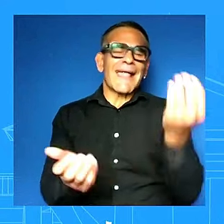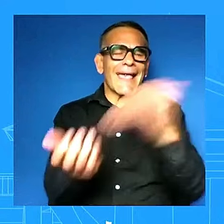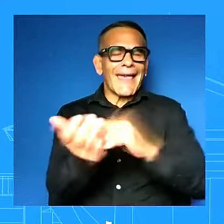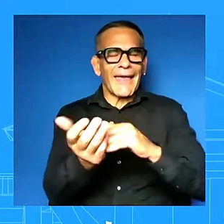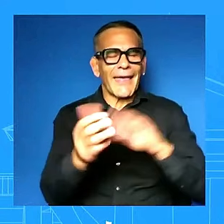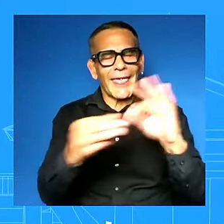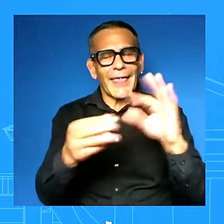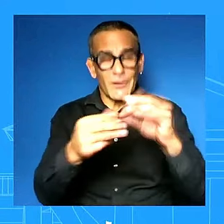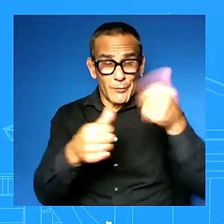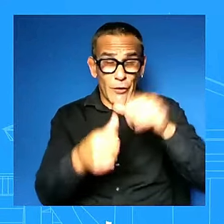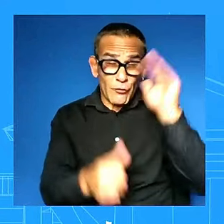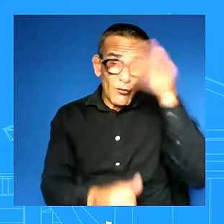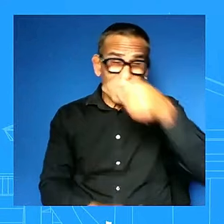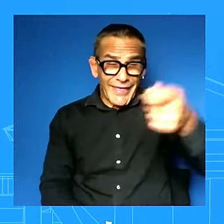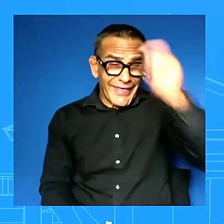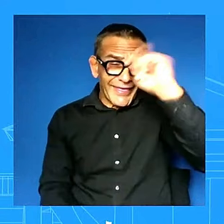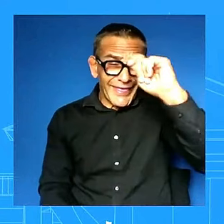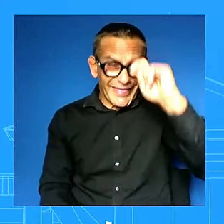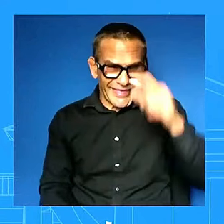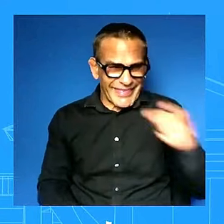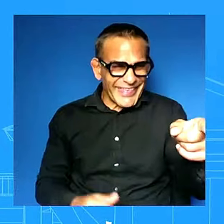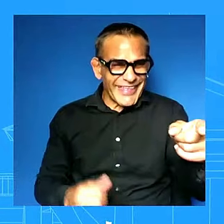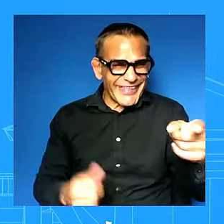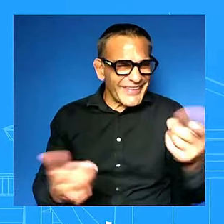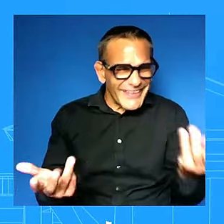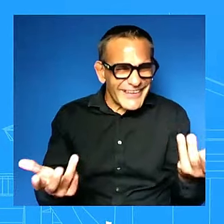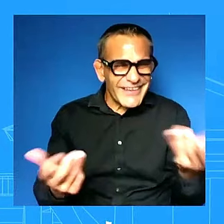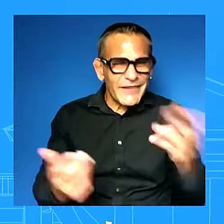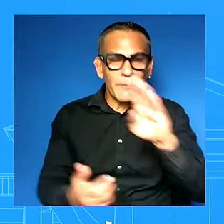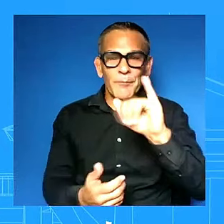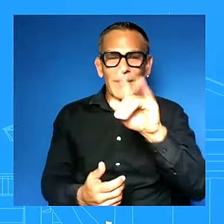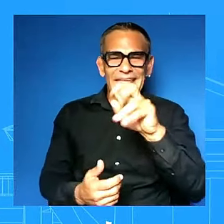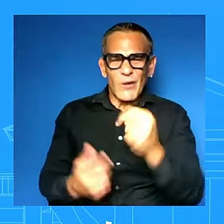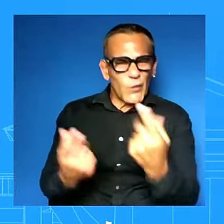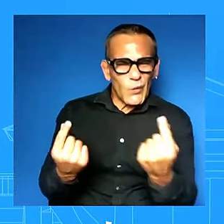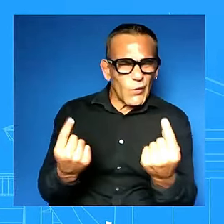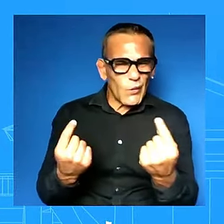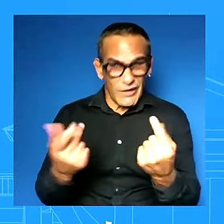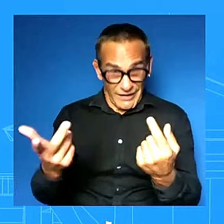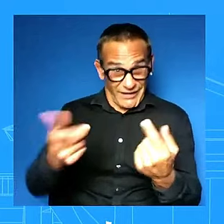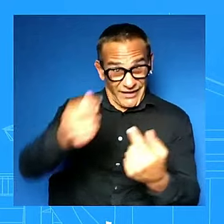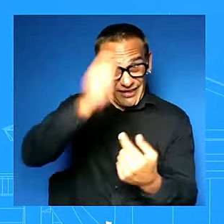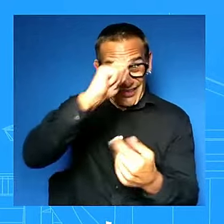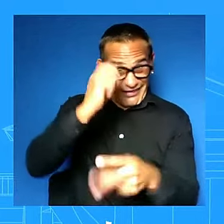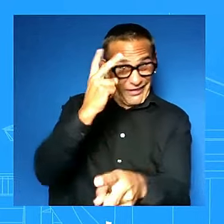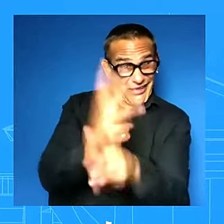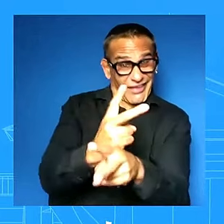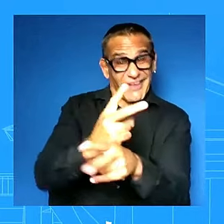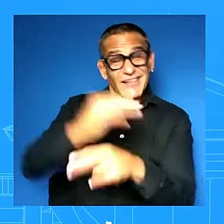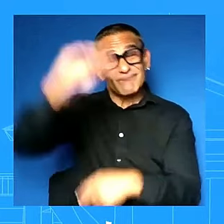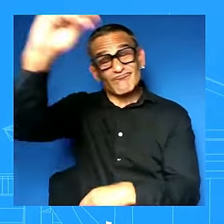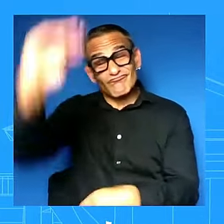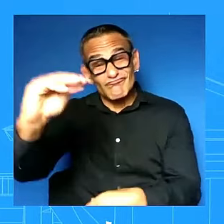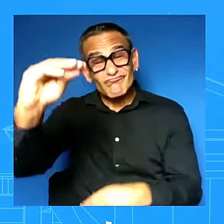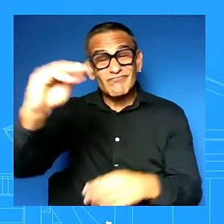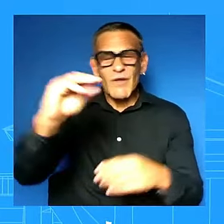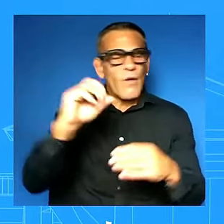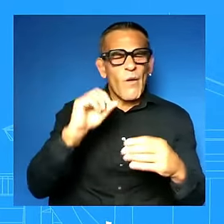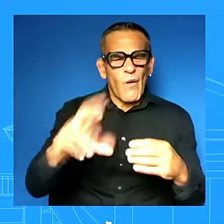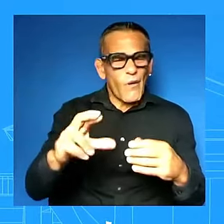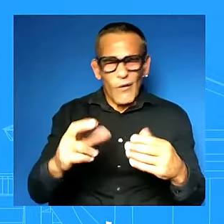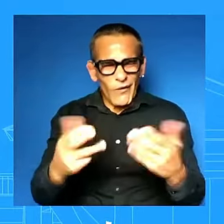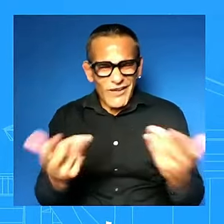saving it for the christmas present for his least favorite staffers oh wow well you thought about that one